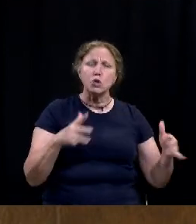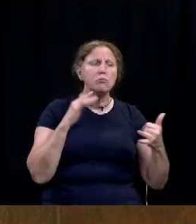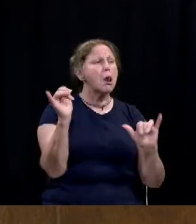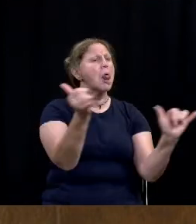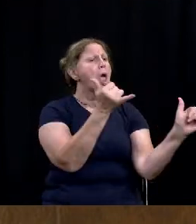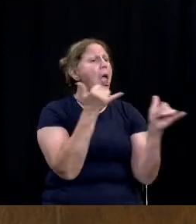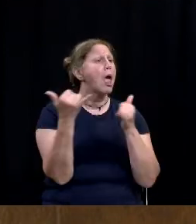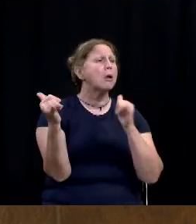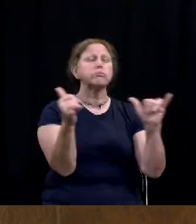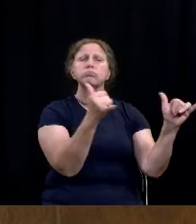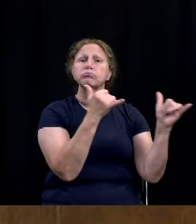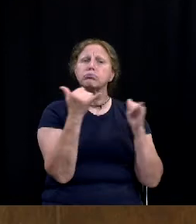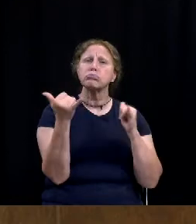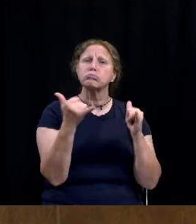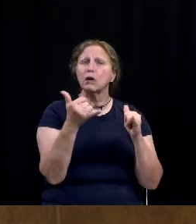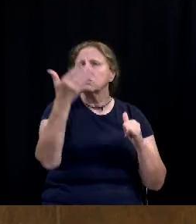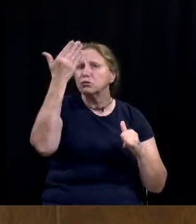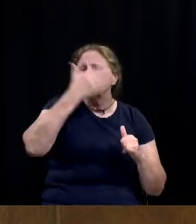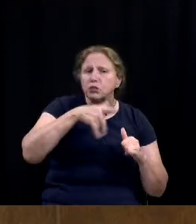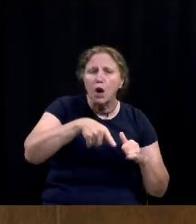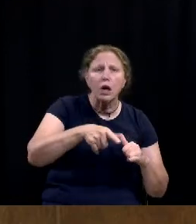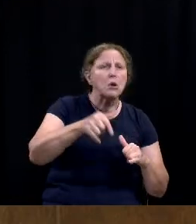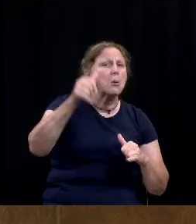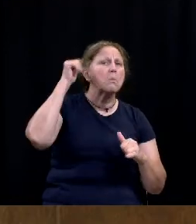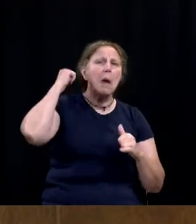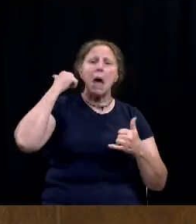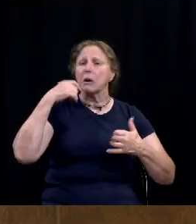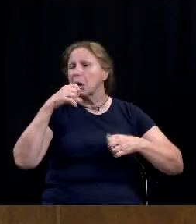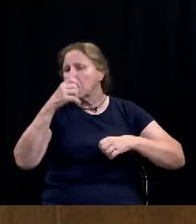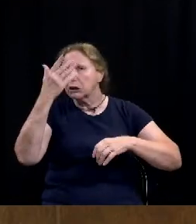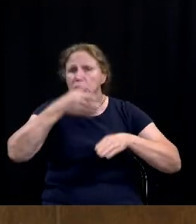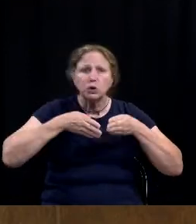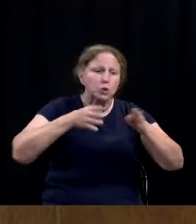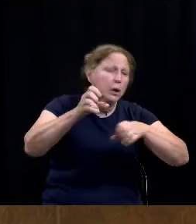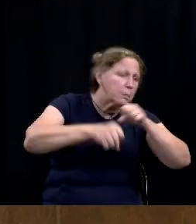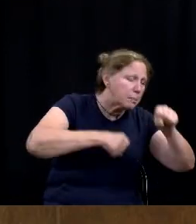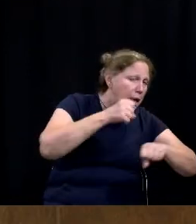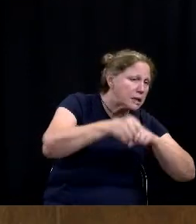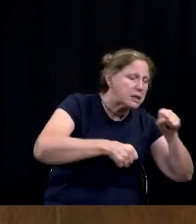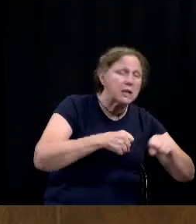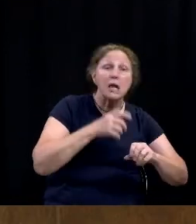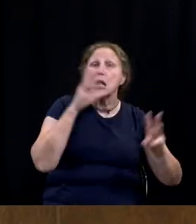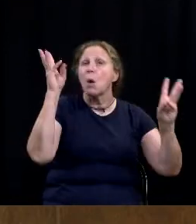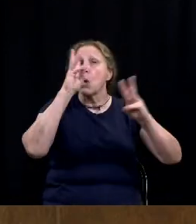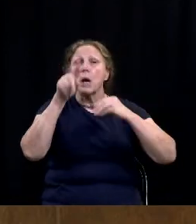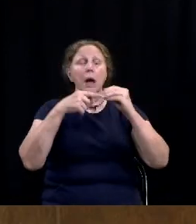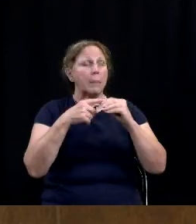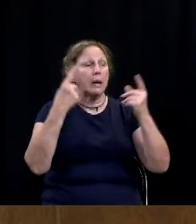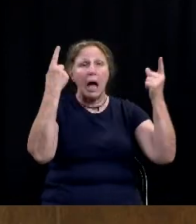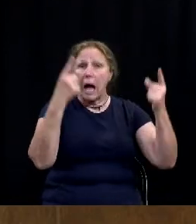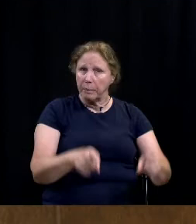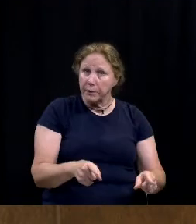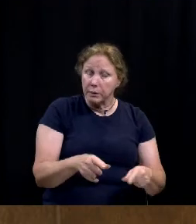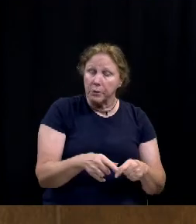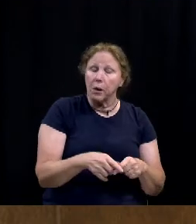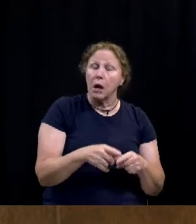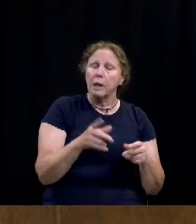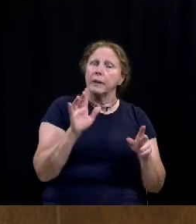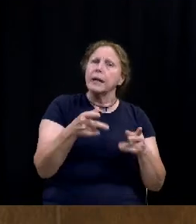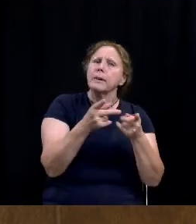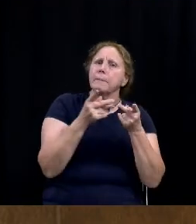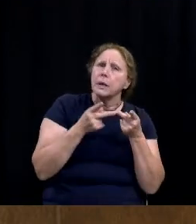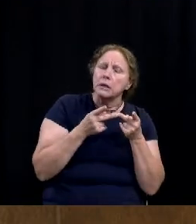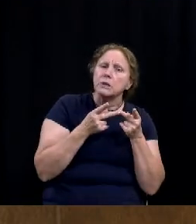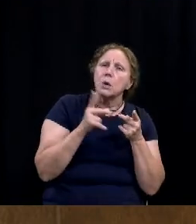in the front yard or the backyard riding their bicycle not worrying about any violence um and a place where